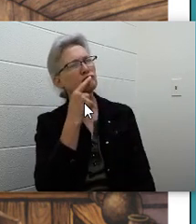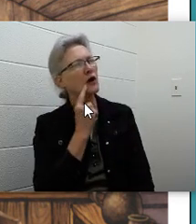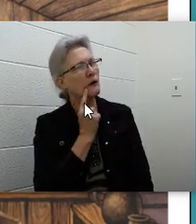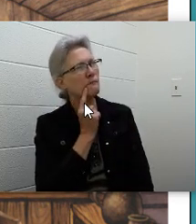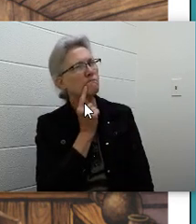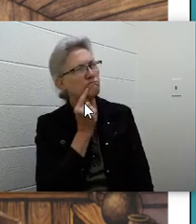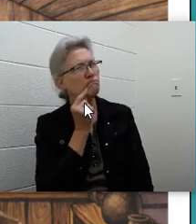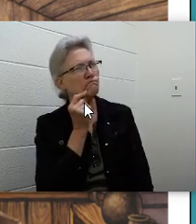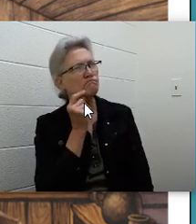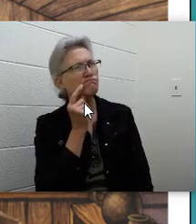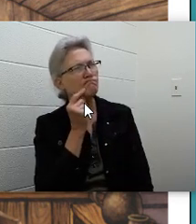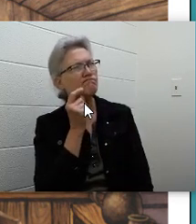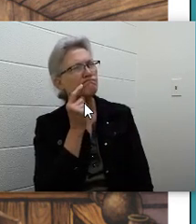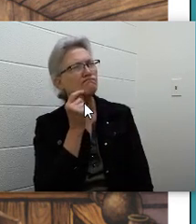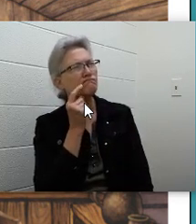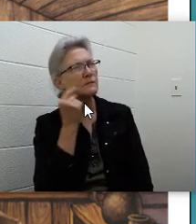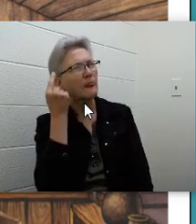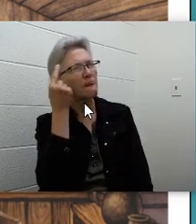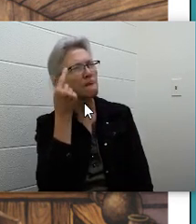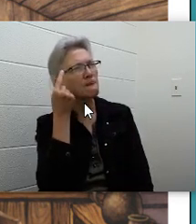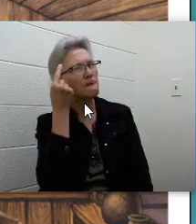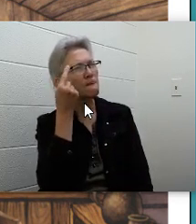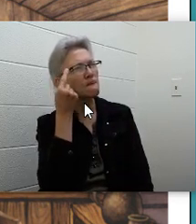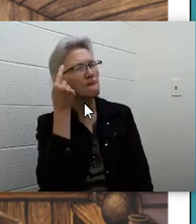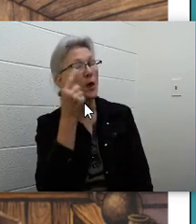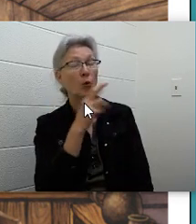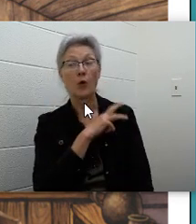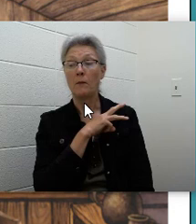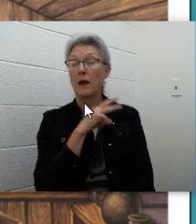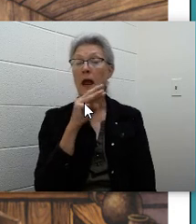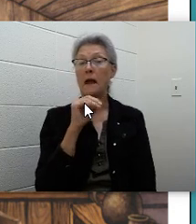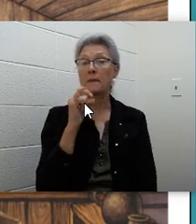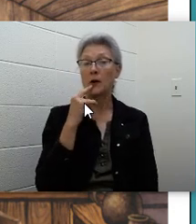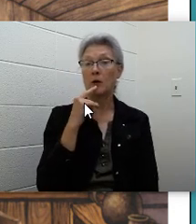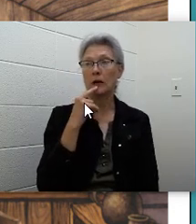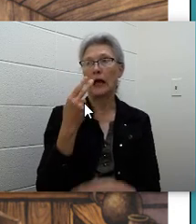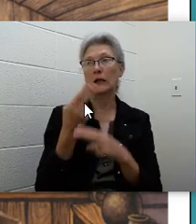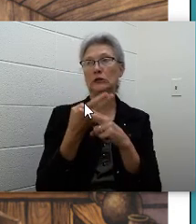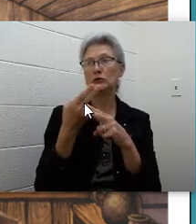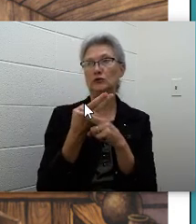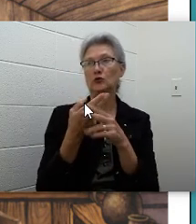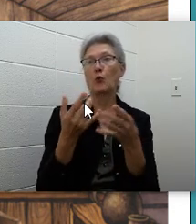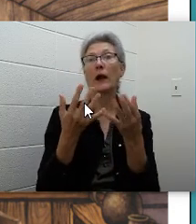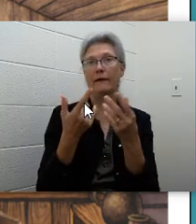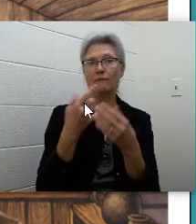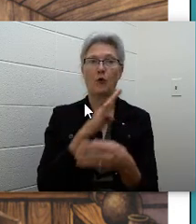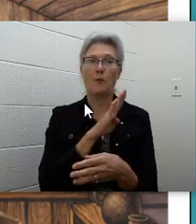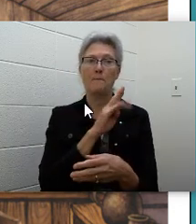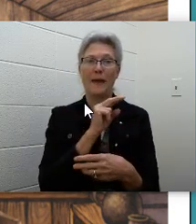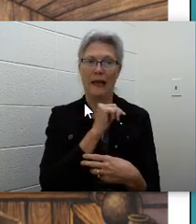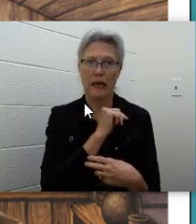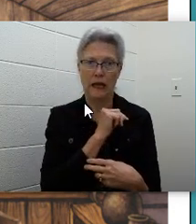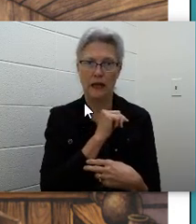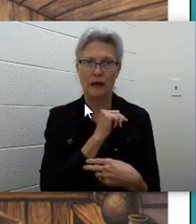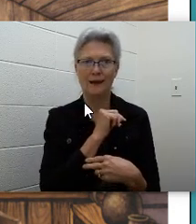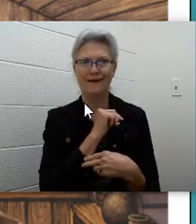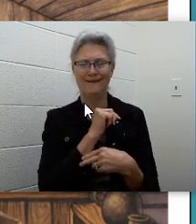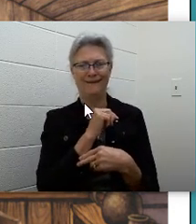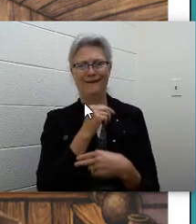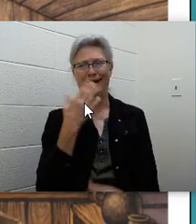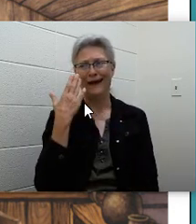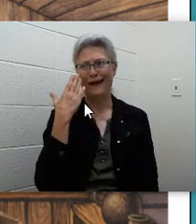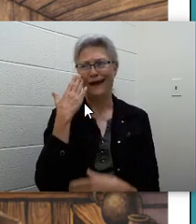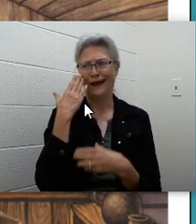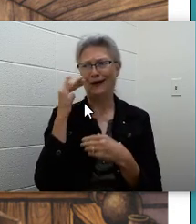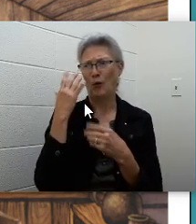and then to put together his thoughts. Wilmer and Mary had gotten used to wading through these pauses. I don't see why